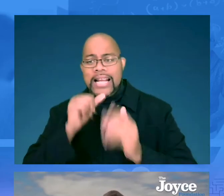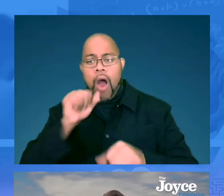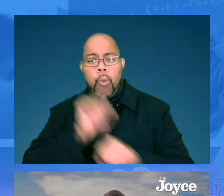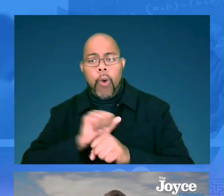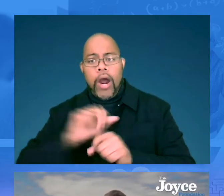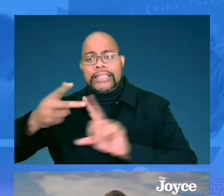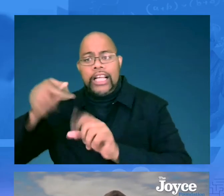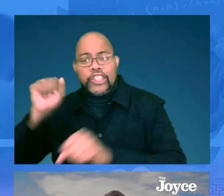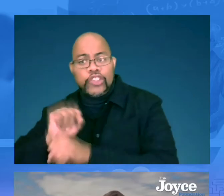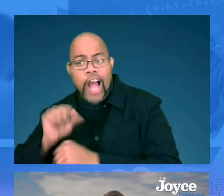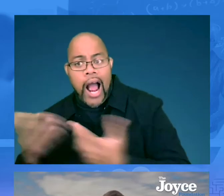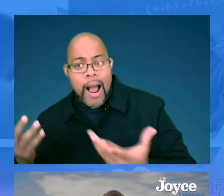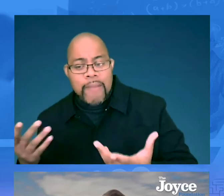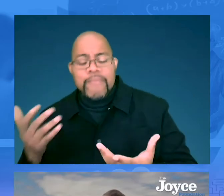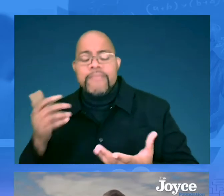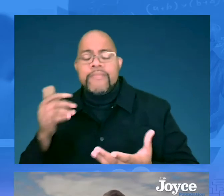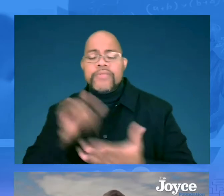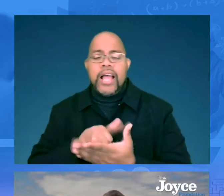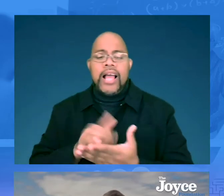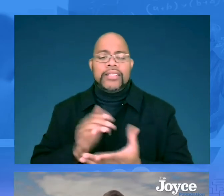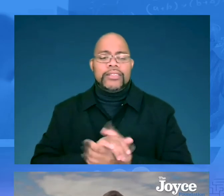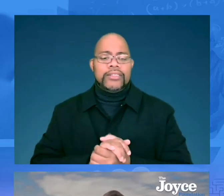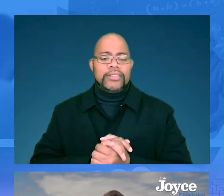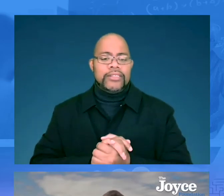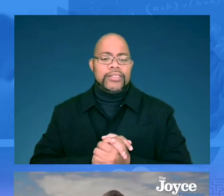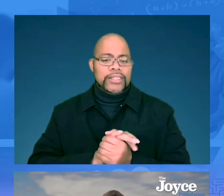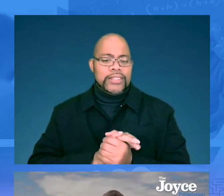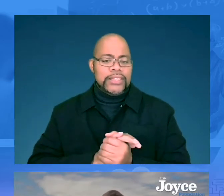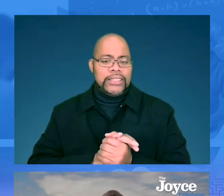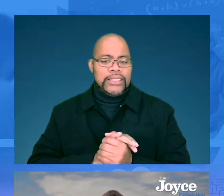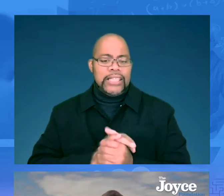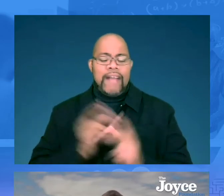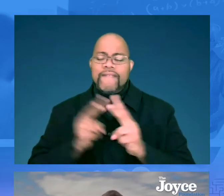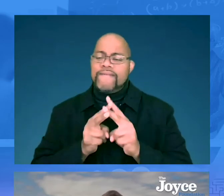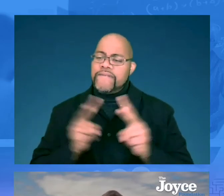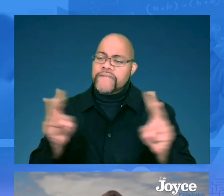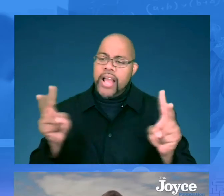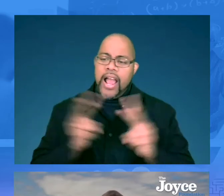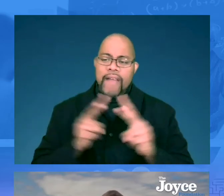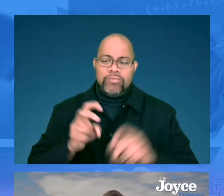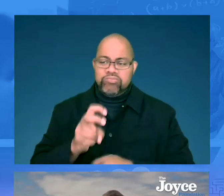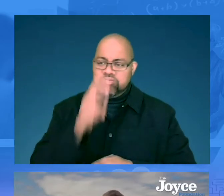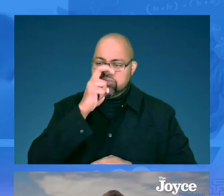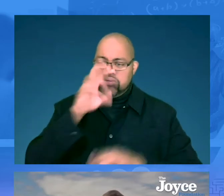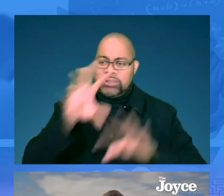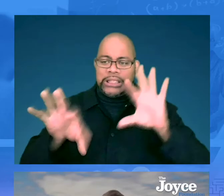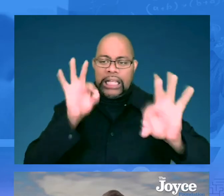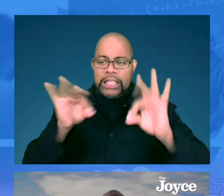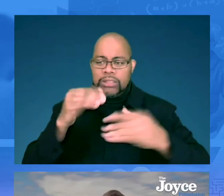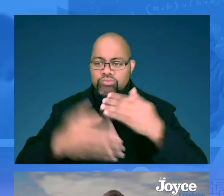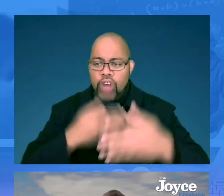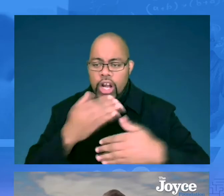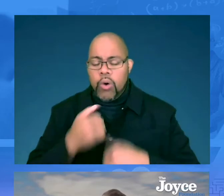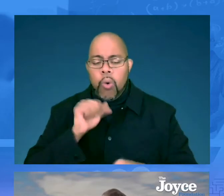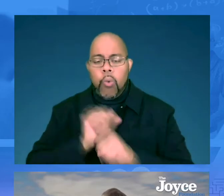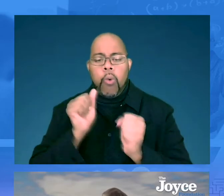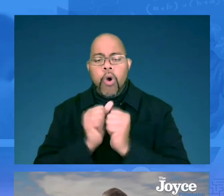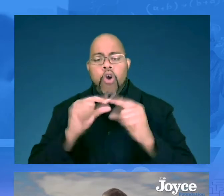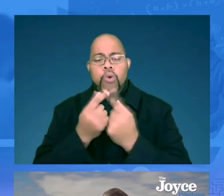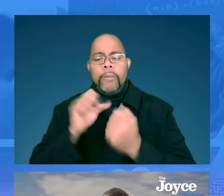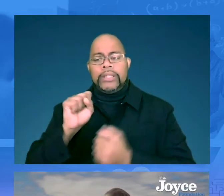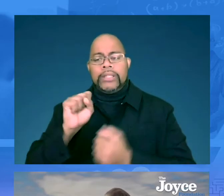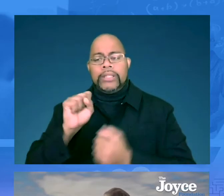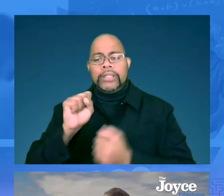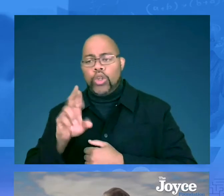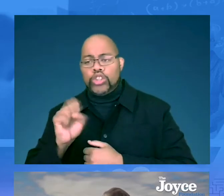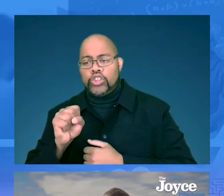some of our people, it means they're not working a second job. I mean, that is why they're, and we have a very rigorous selection process.